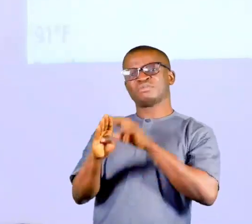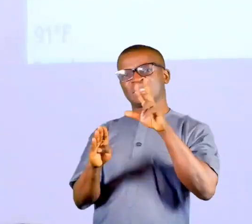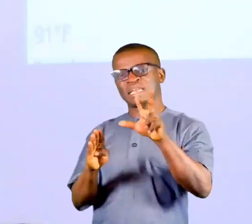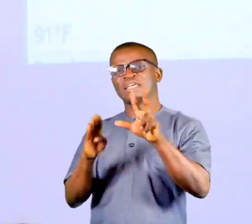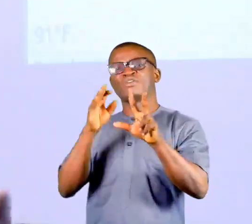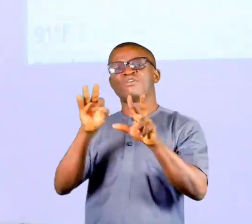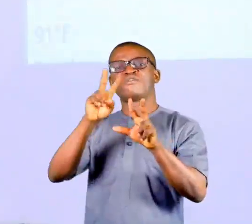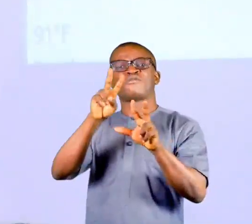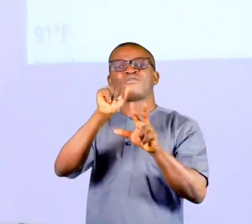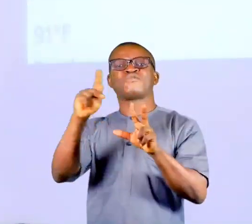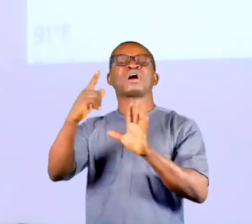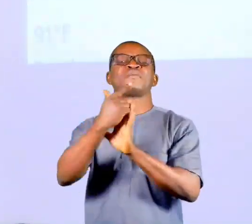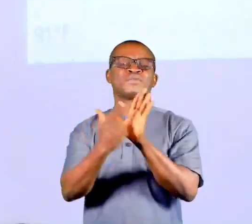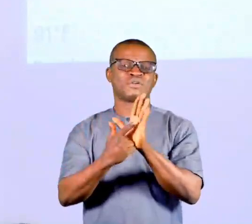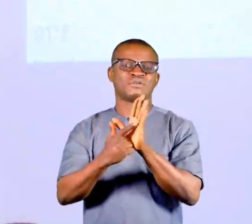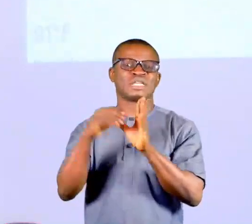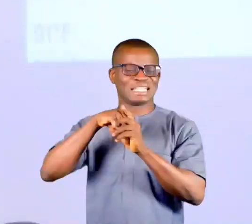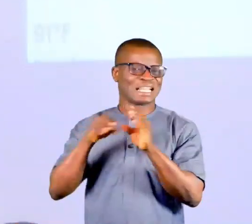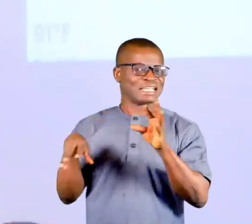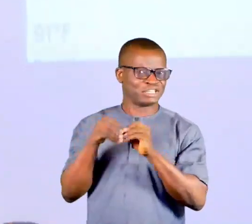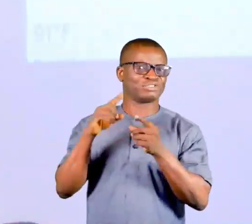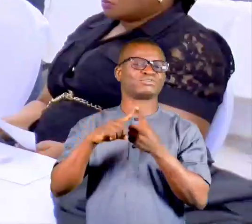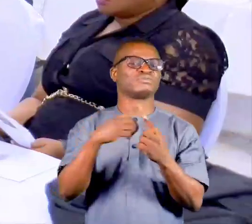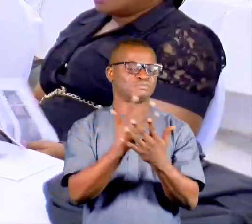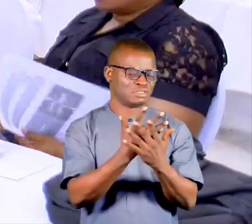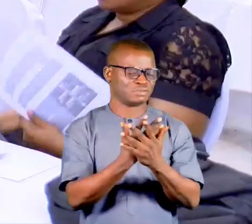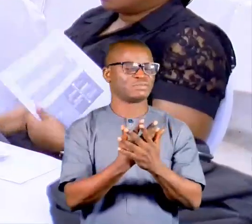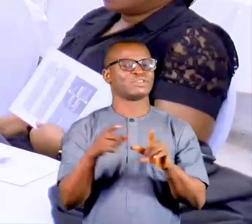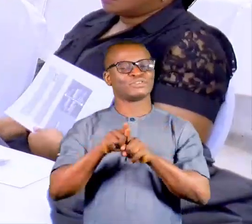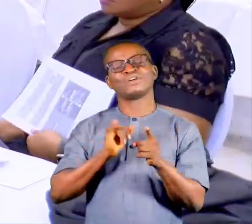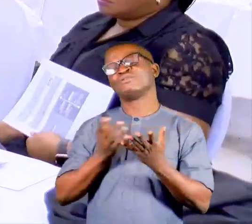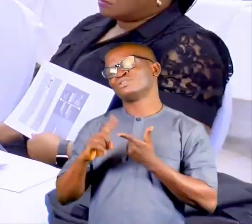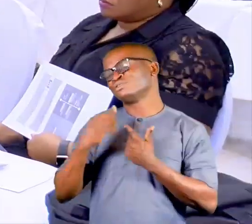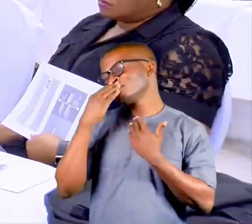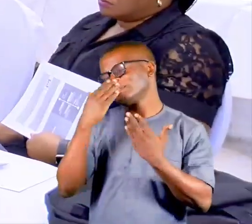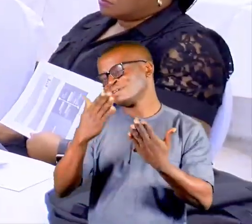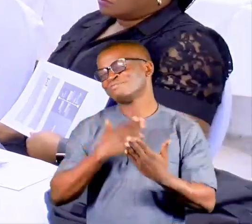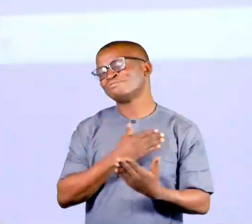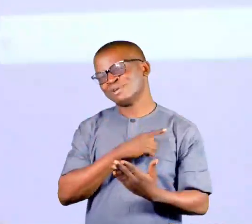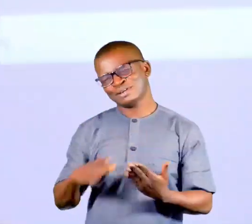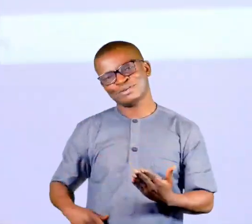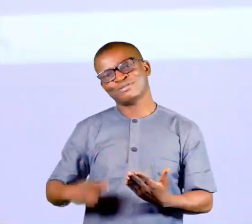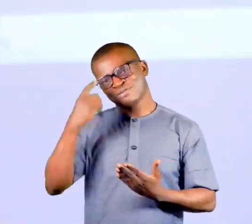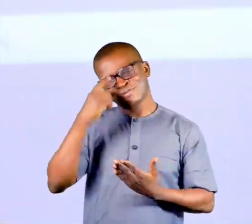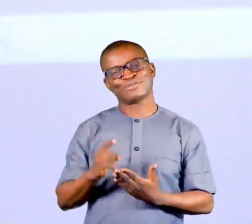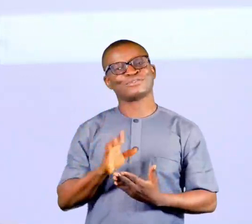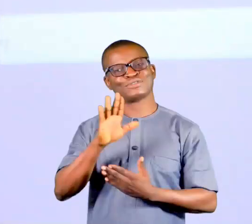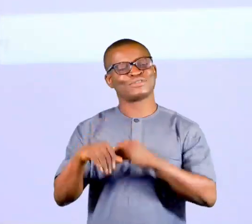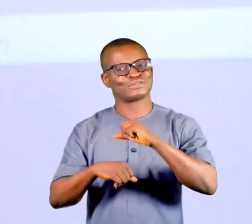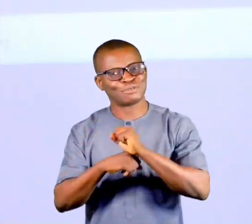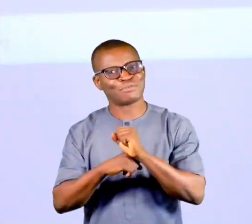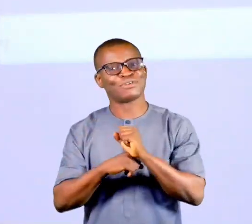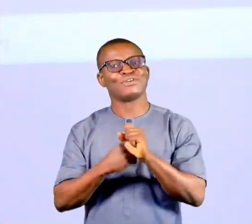the VAP Act in addition to imprisonment. And I want to thank my lords for the courage you find in doing what you